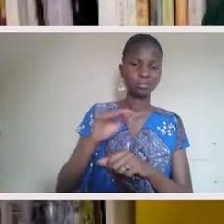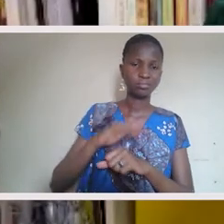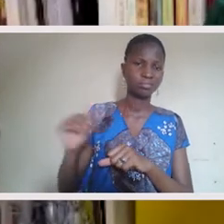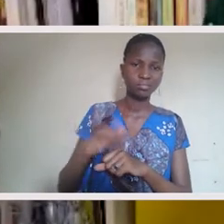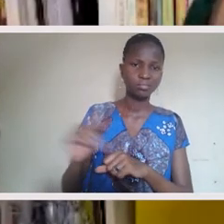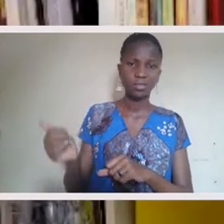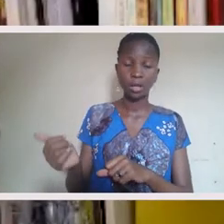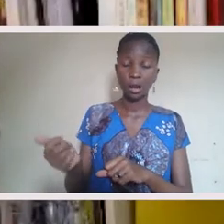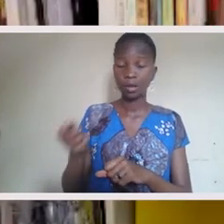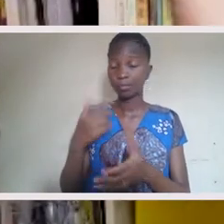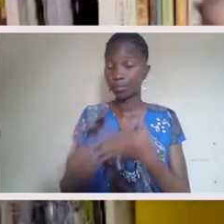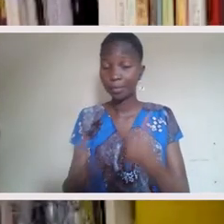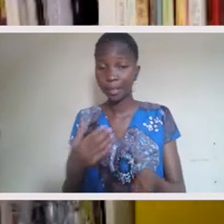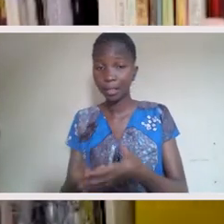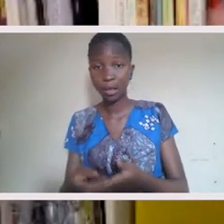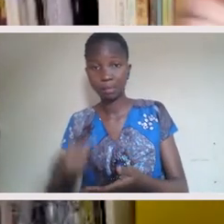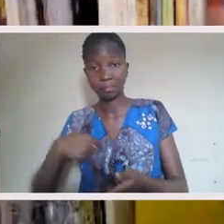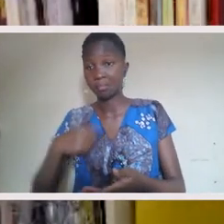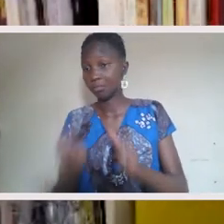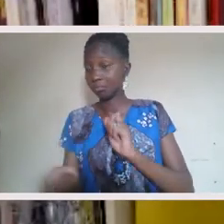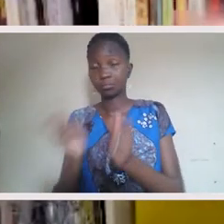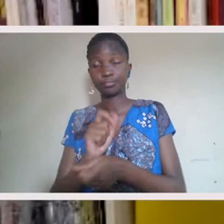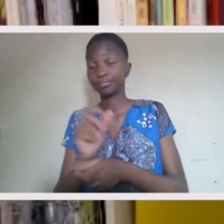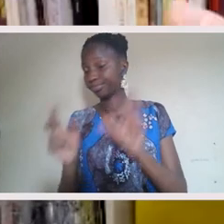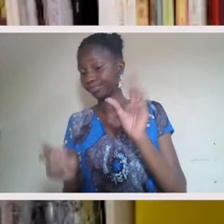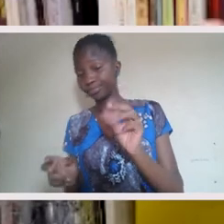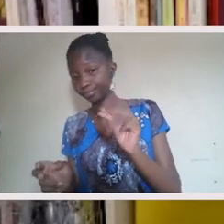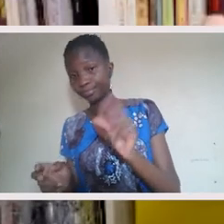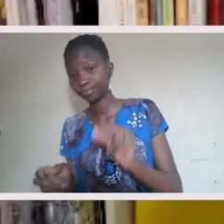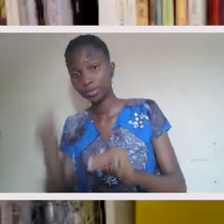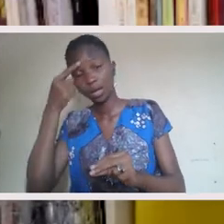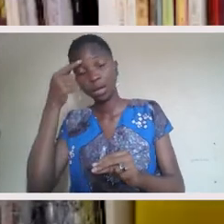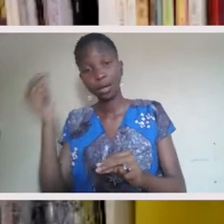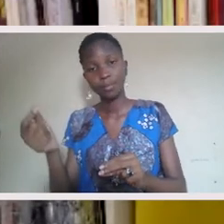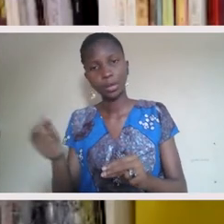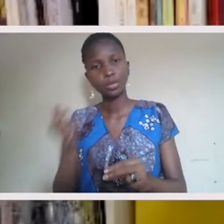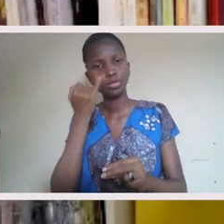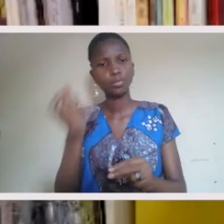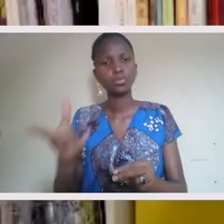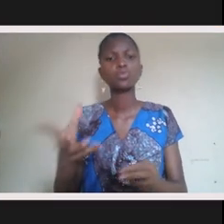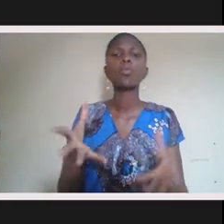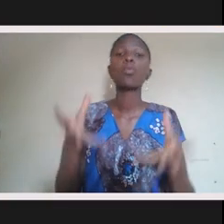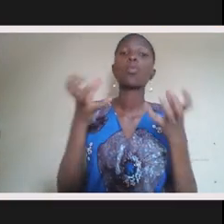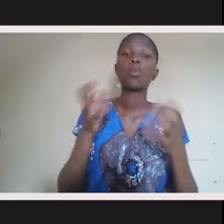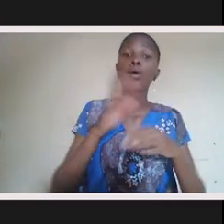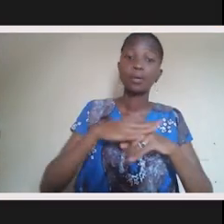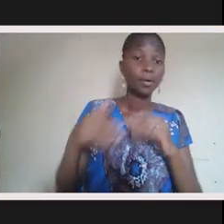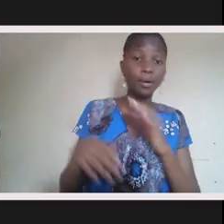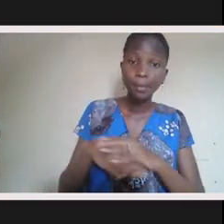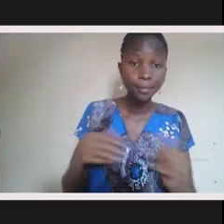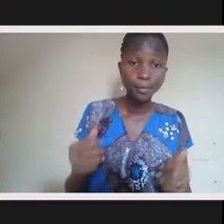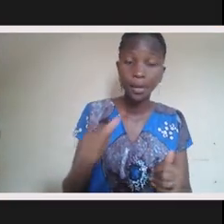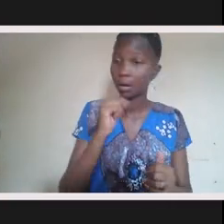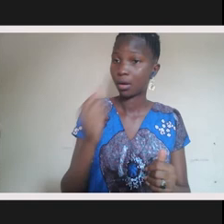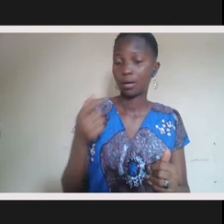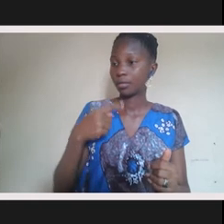learn to build the capacity to hear us, have a conversation in our language that is native of origin. Or don't, you